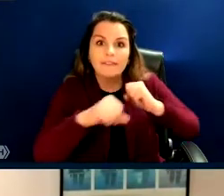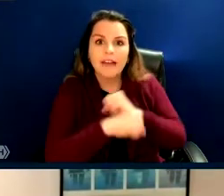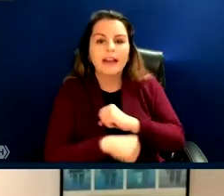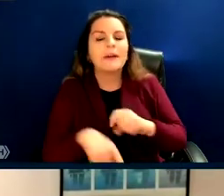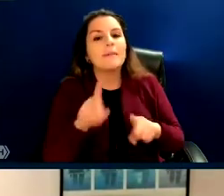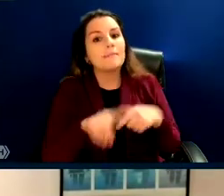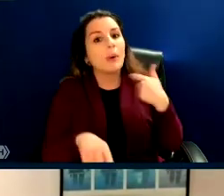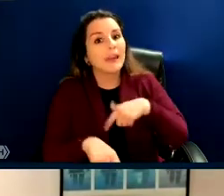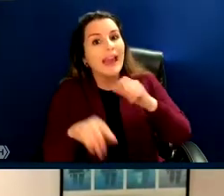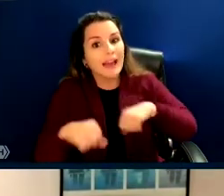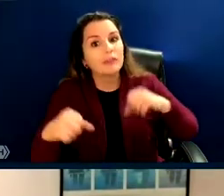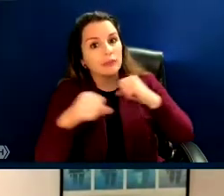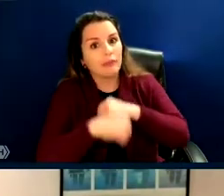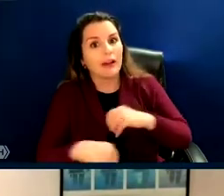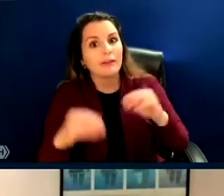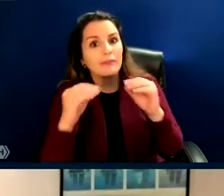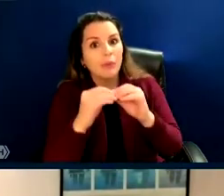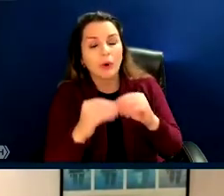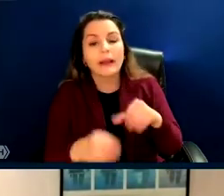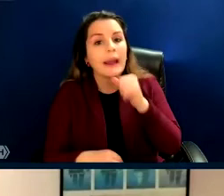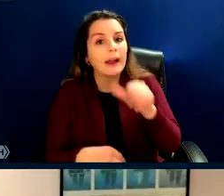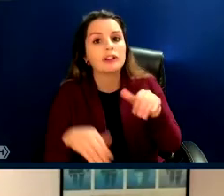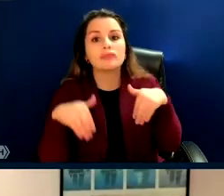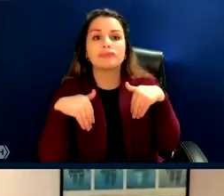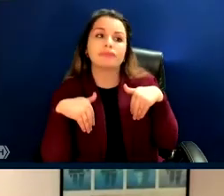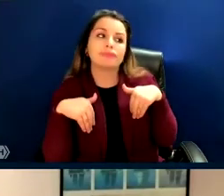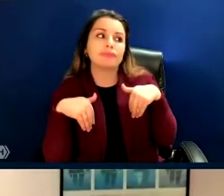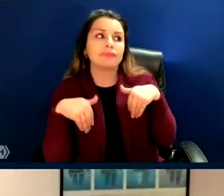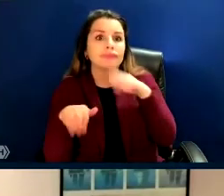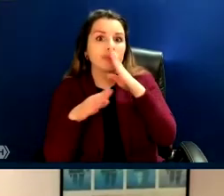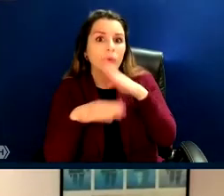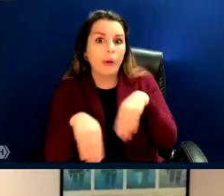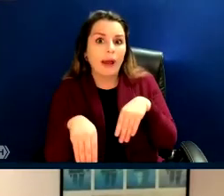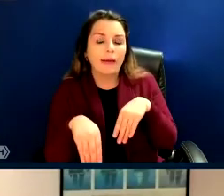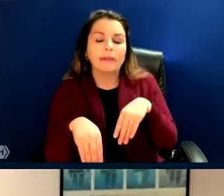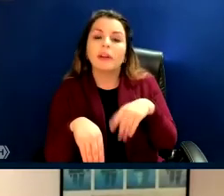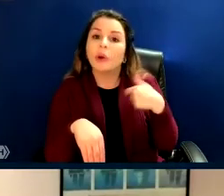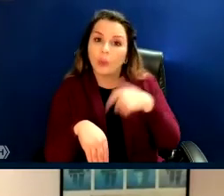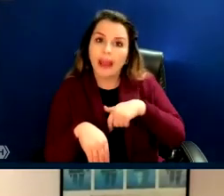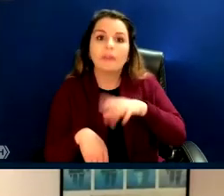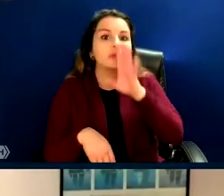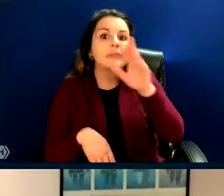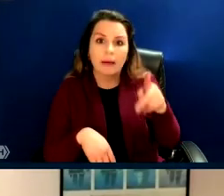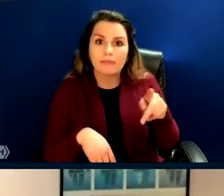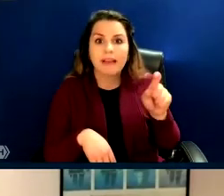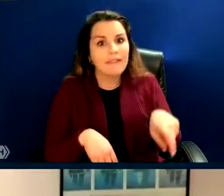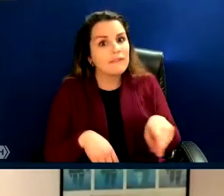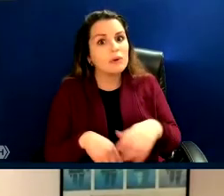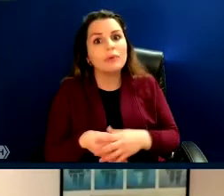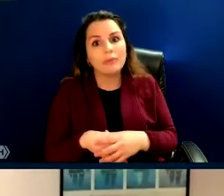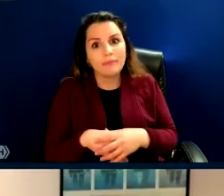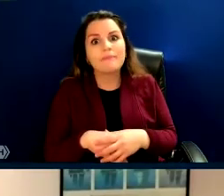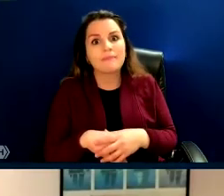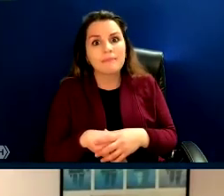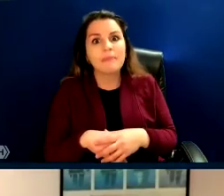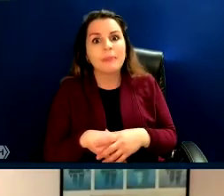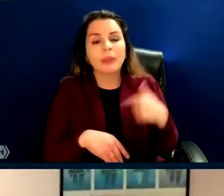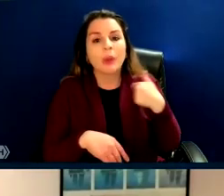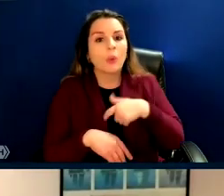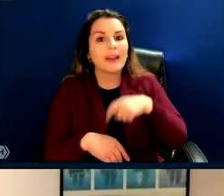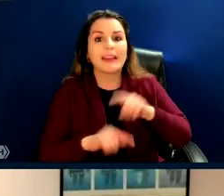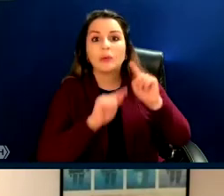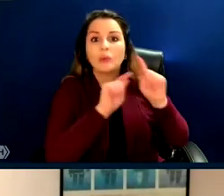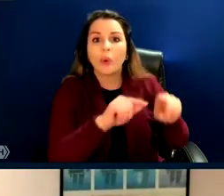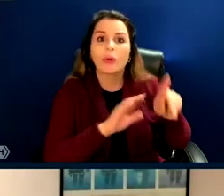metaphorically and maybe also, you know, actually. We need to be in front of